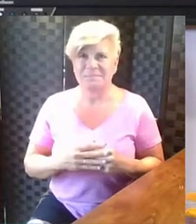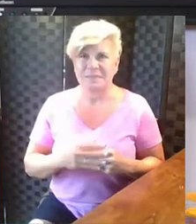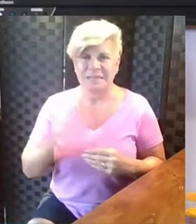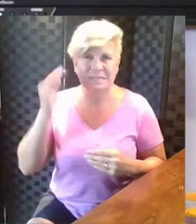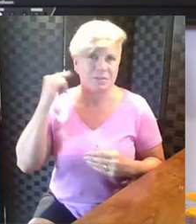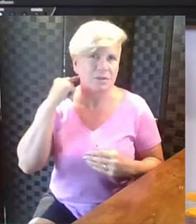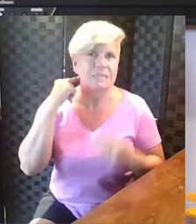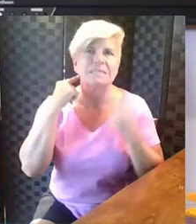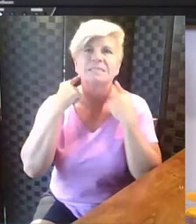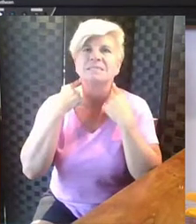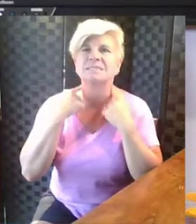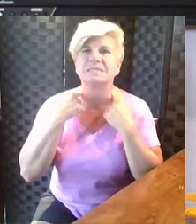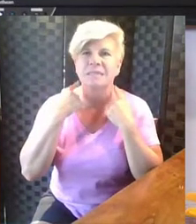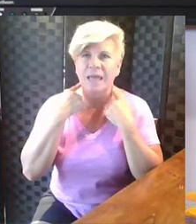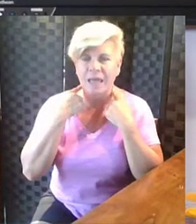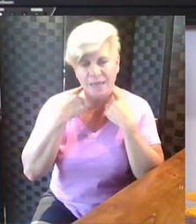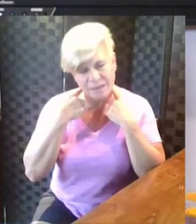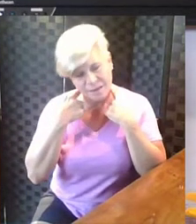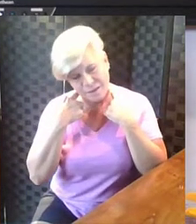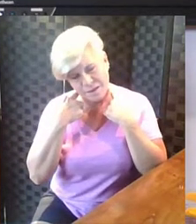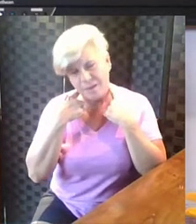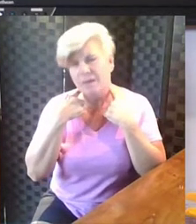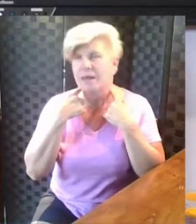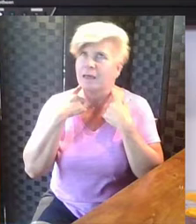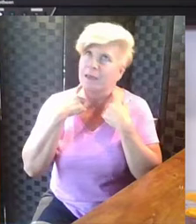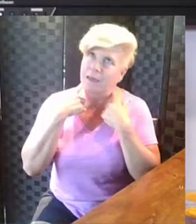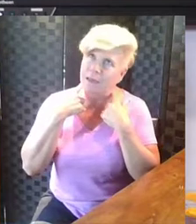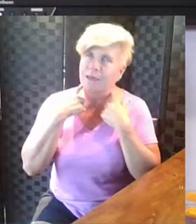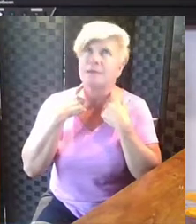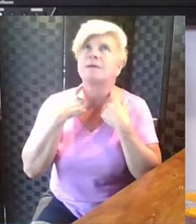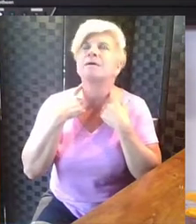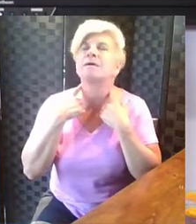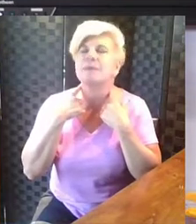Same with your neck. You may want to kind of move your neck.